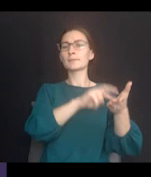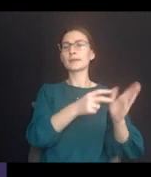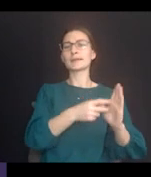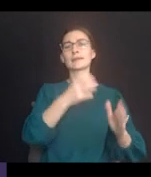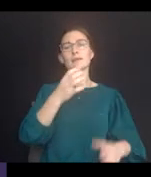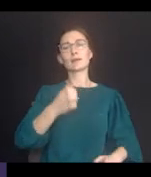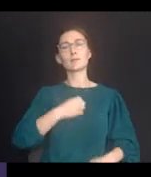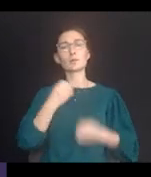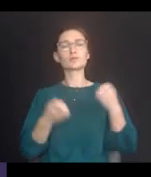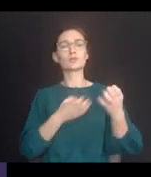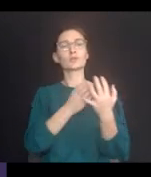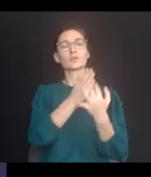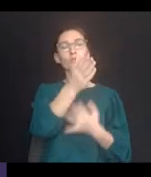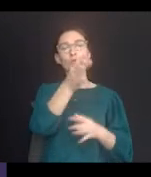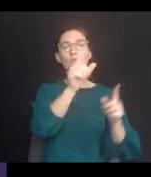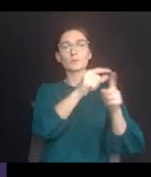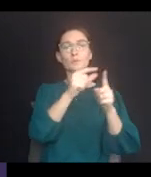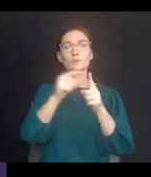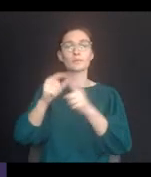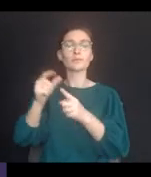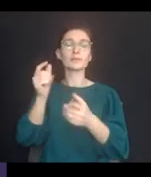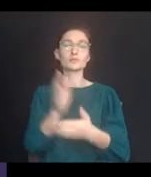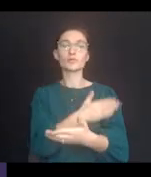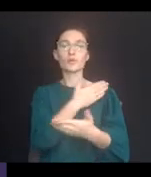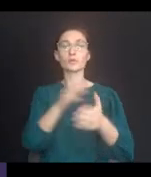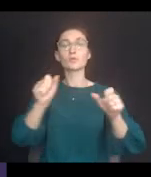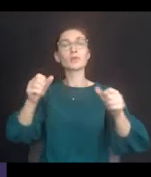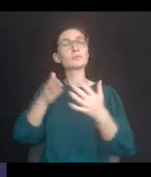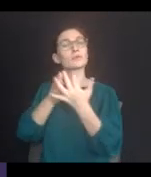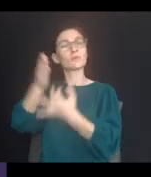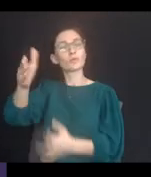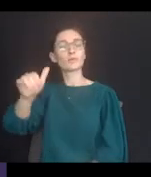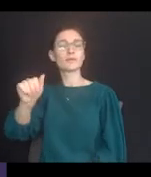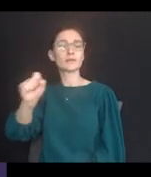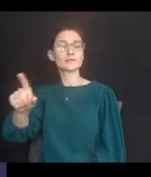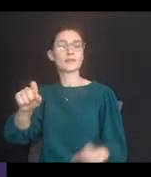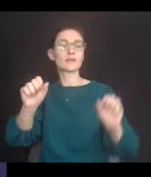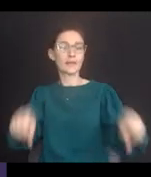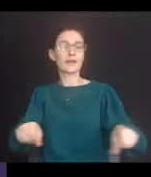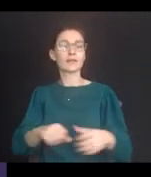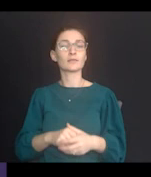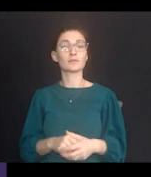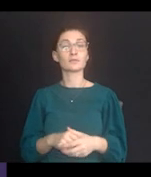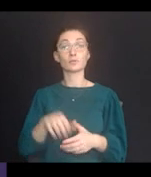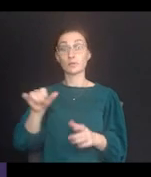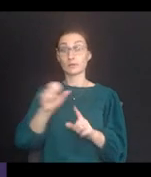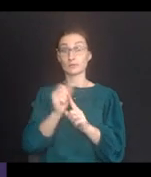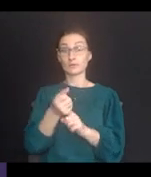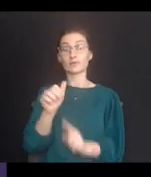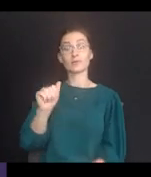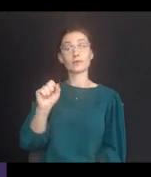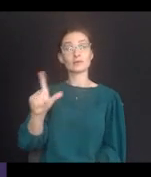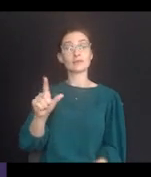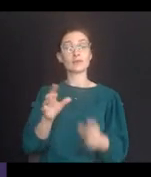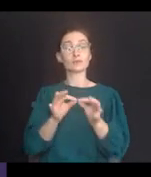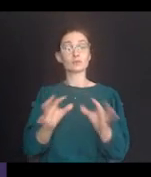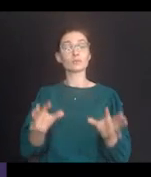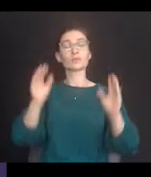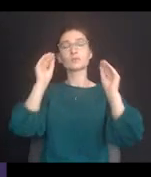emotion through lyrics and song, which can be achieved through ASL. So in this case, the ASL interpreter